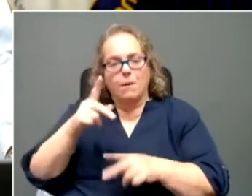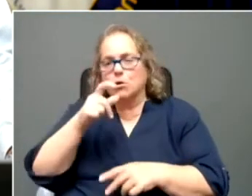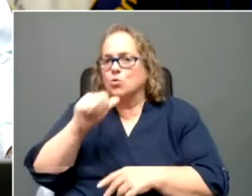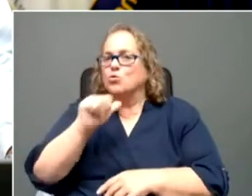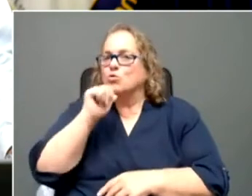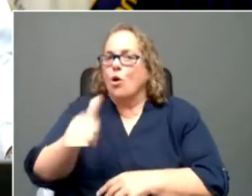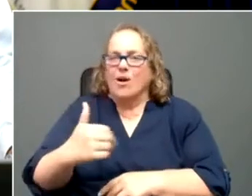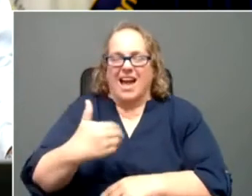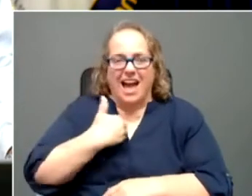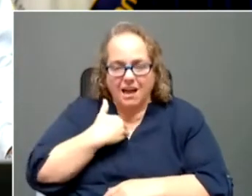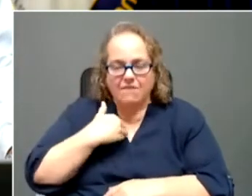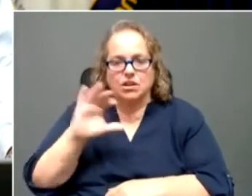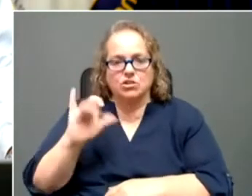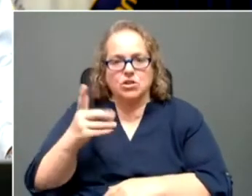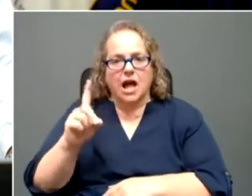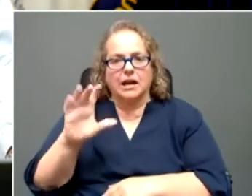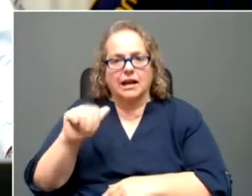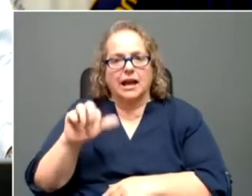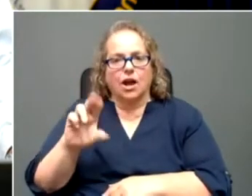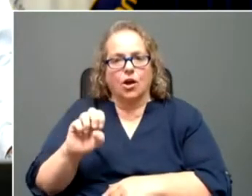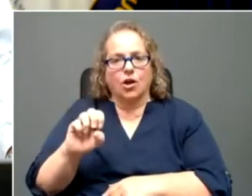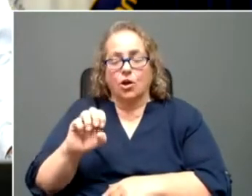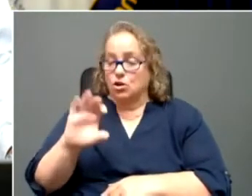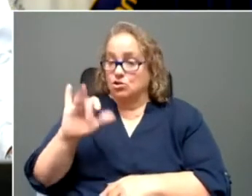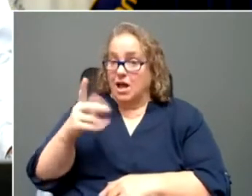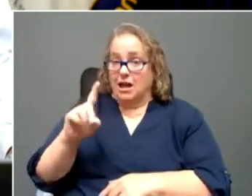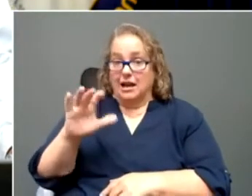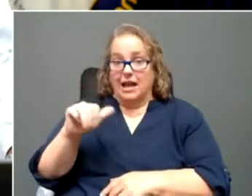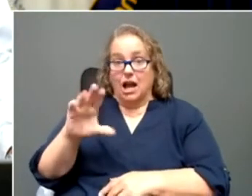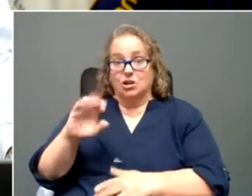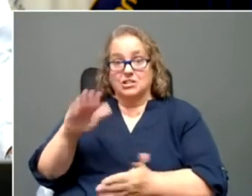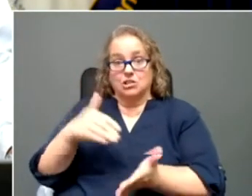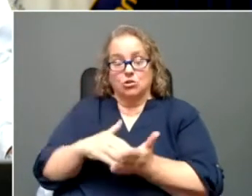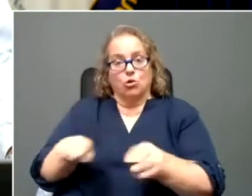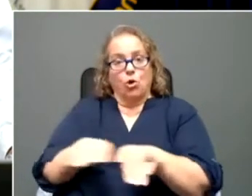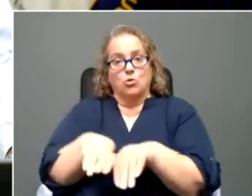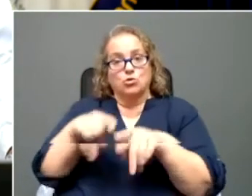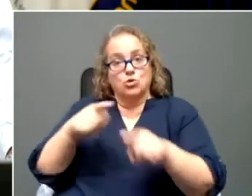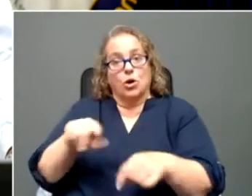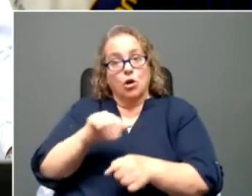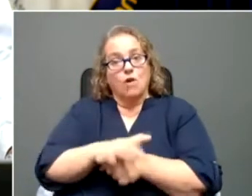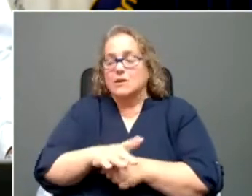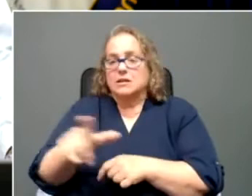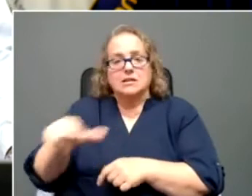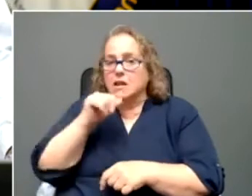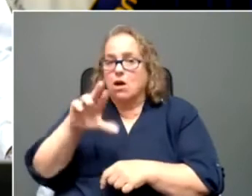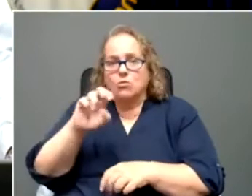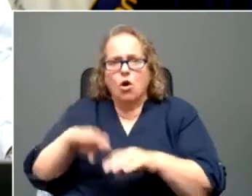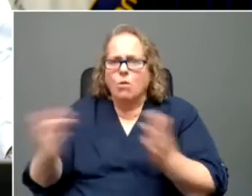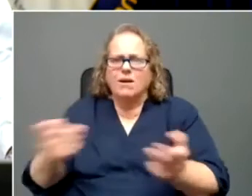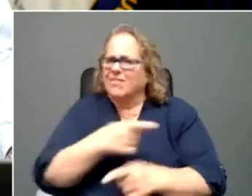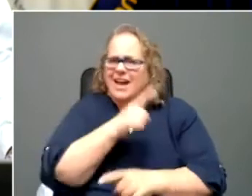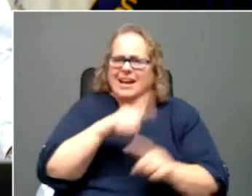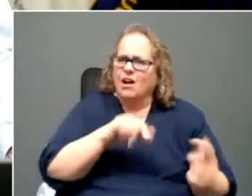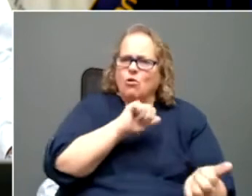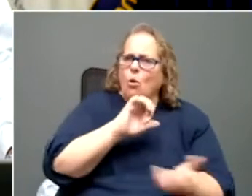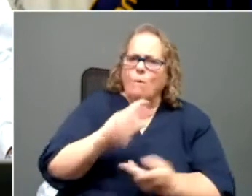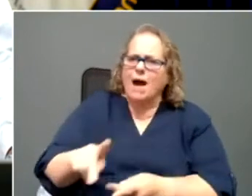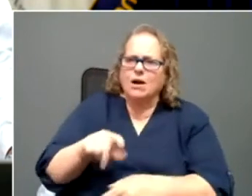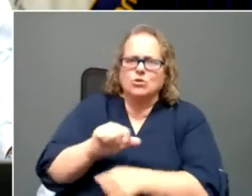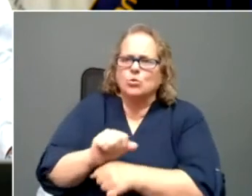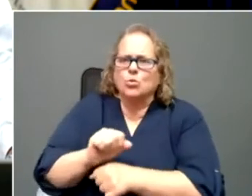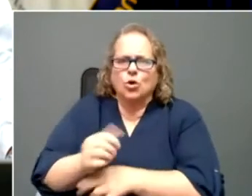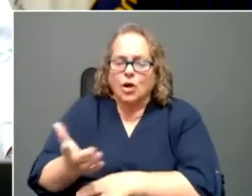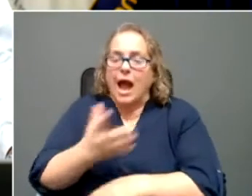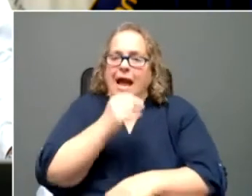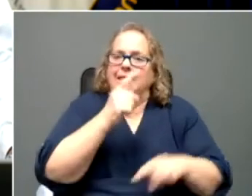uh, who maybe the childcare center closed during covid and isn't reopened and they can't go back and then they couldn't feed their family and their kids.